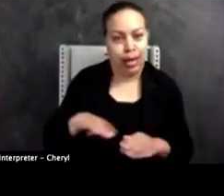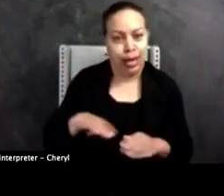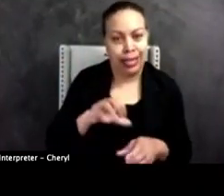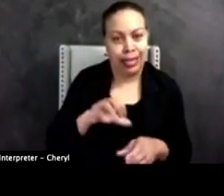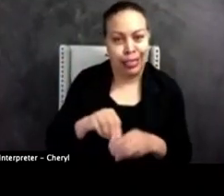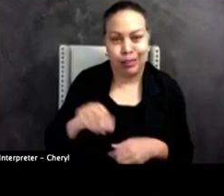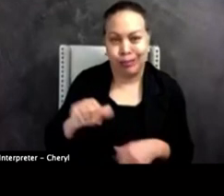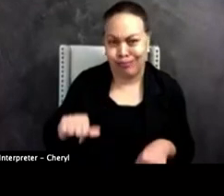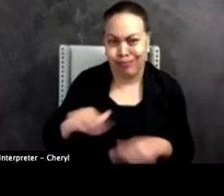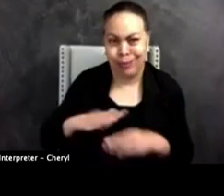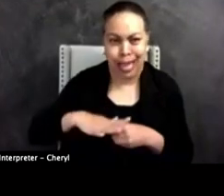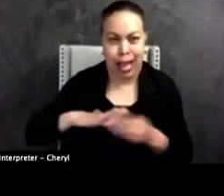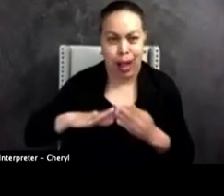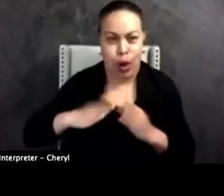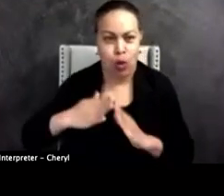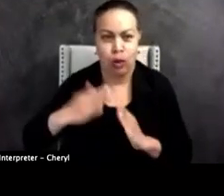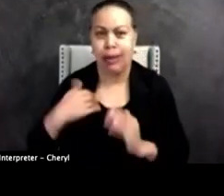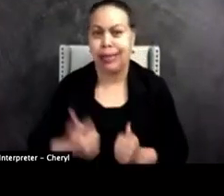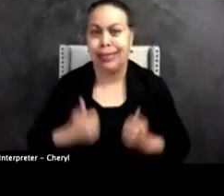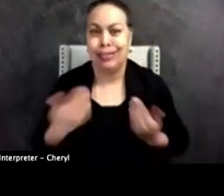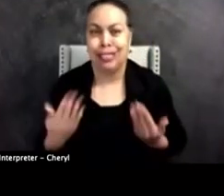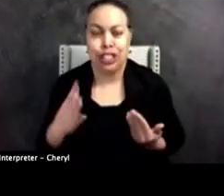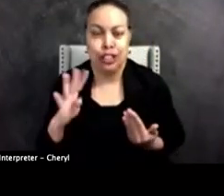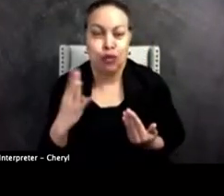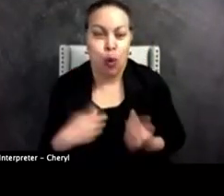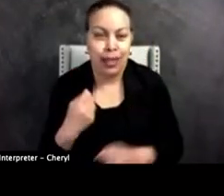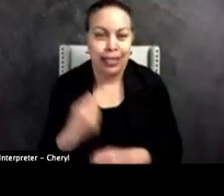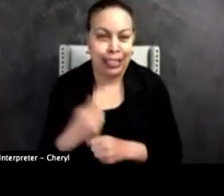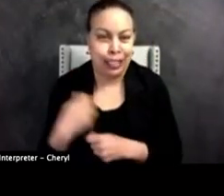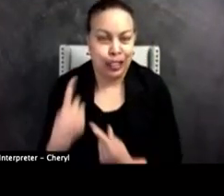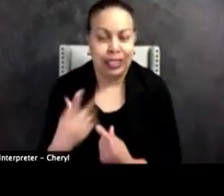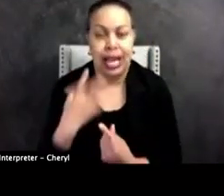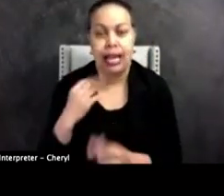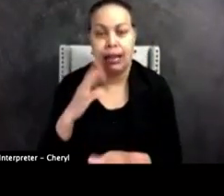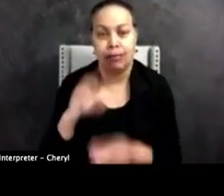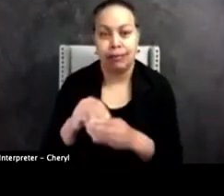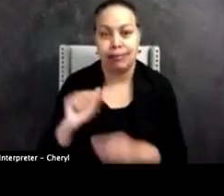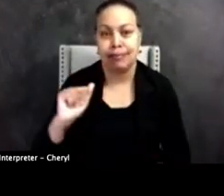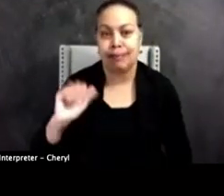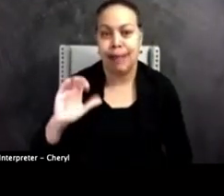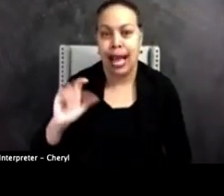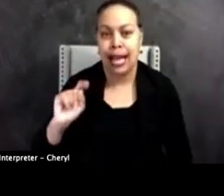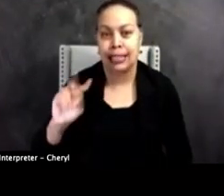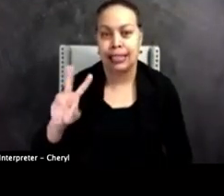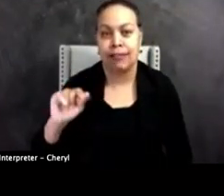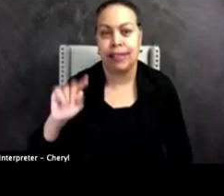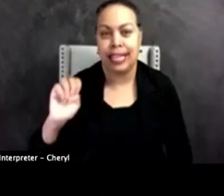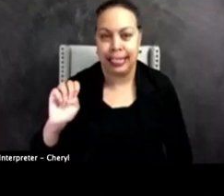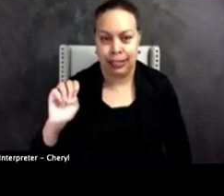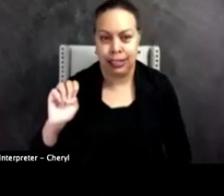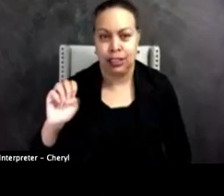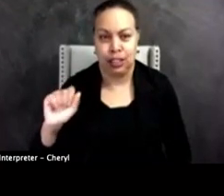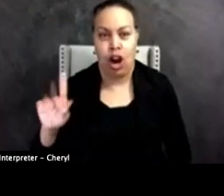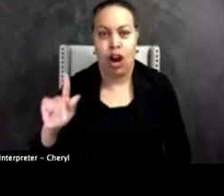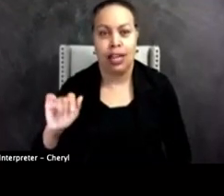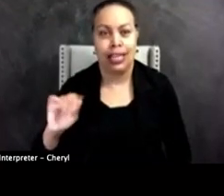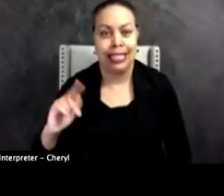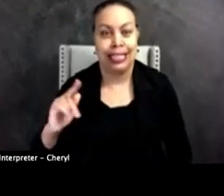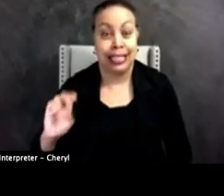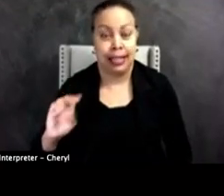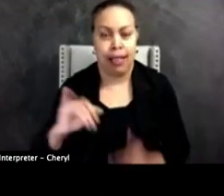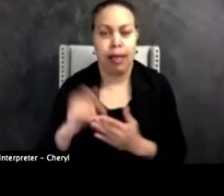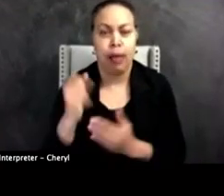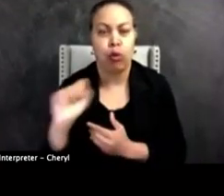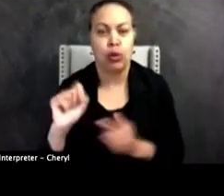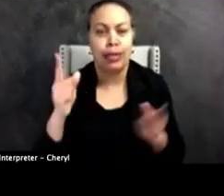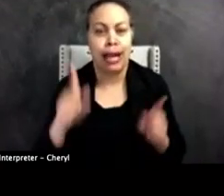been here for approximately about four years. And that one of the head organizers of activate Arlington protests that happened in June, if